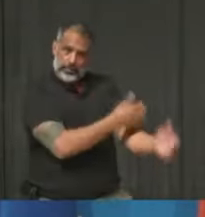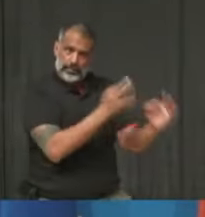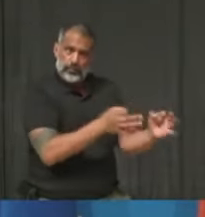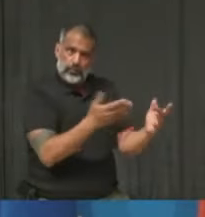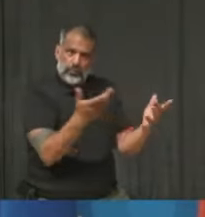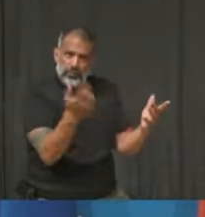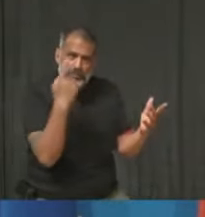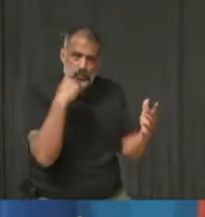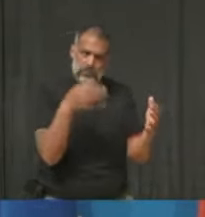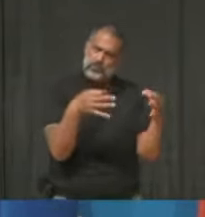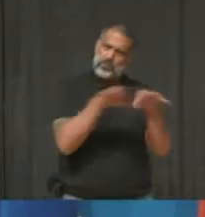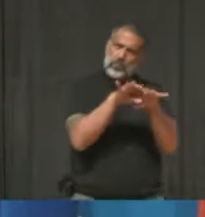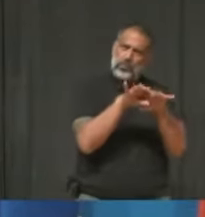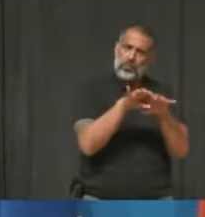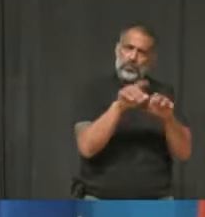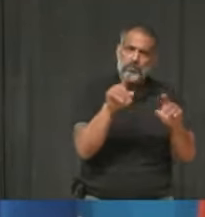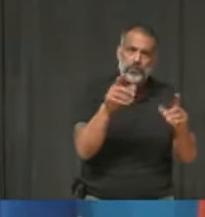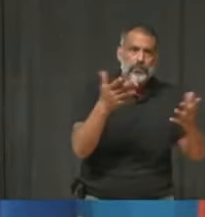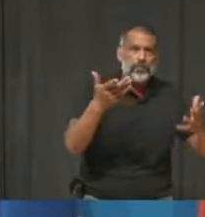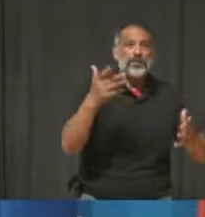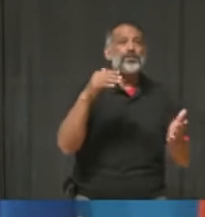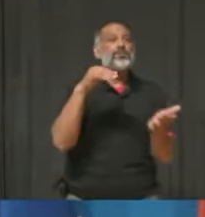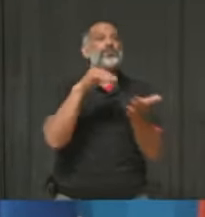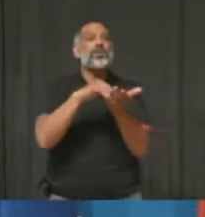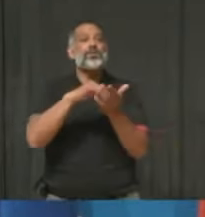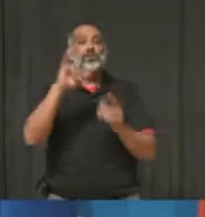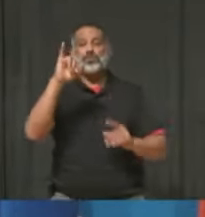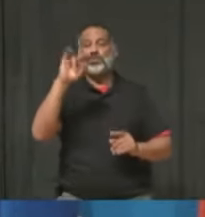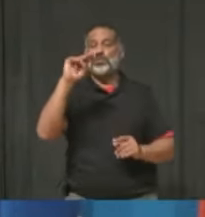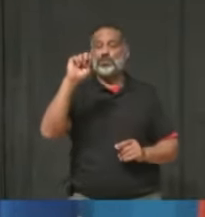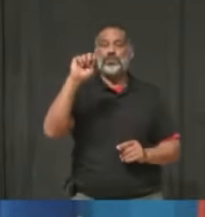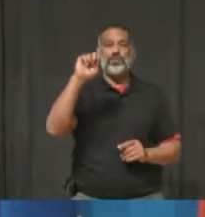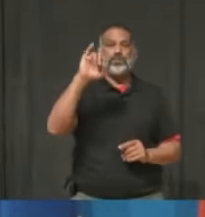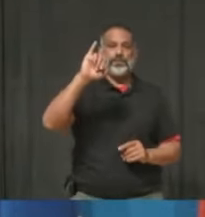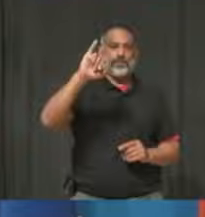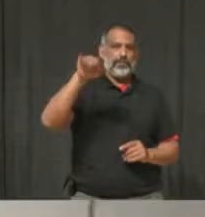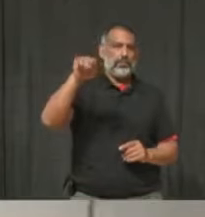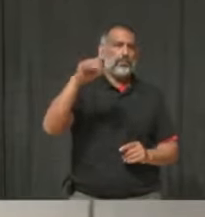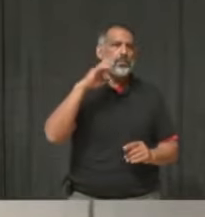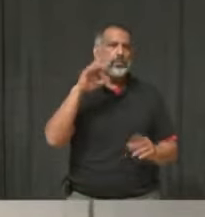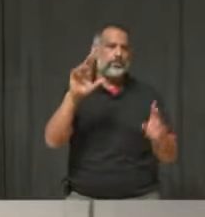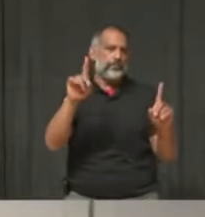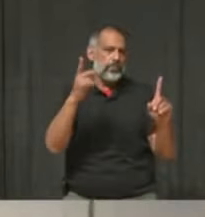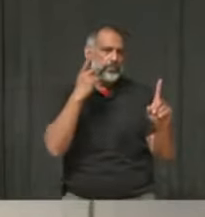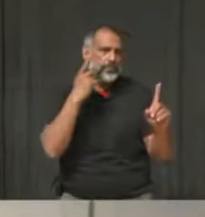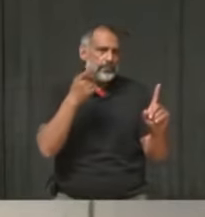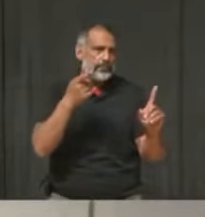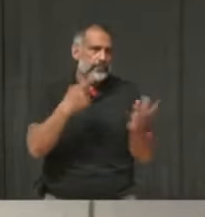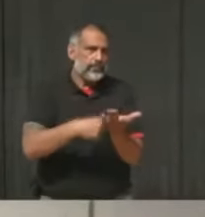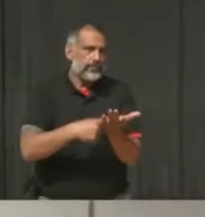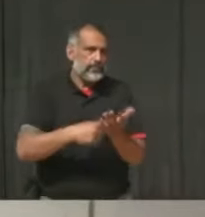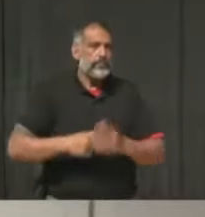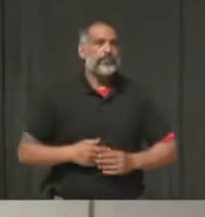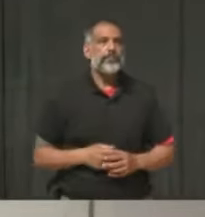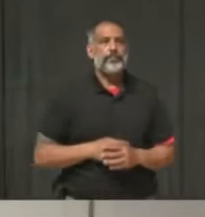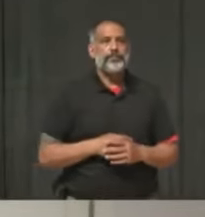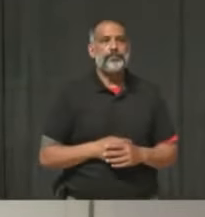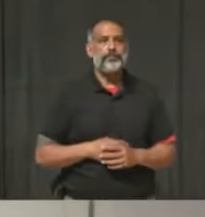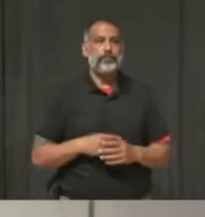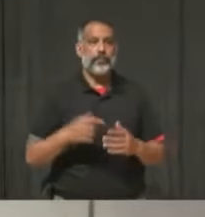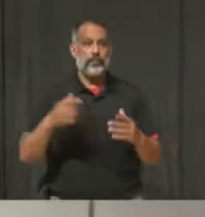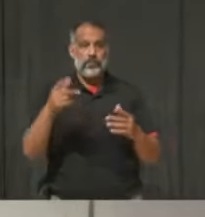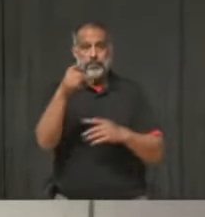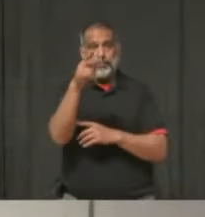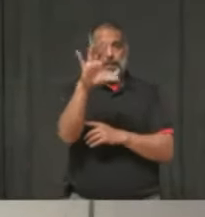So what is really important, what we want to avoid, and please, please stick to that. We don't want mobility between public health